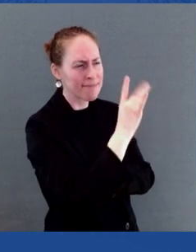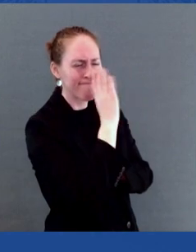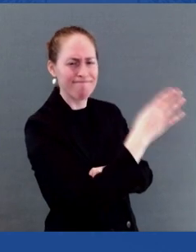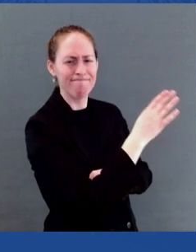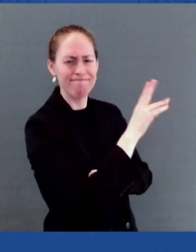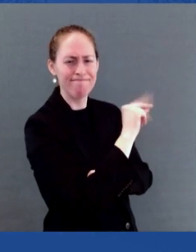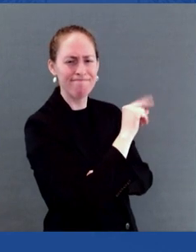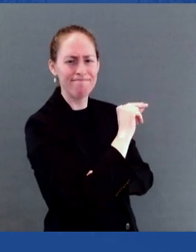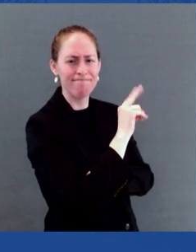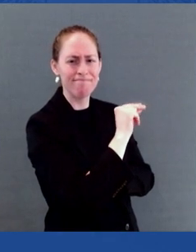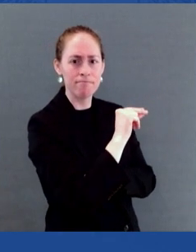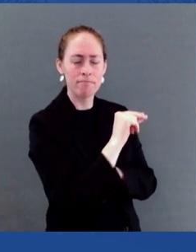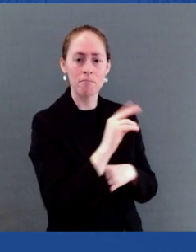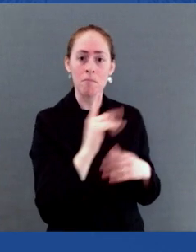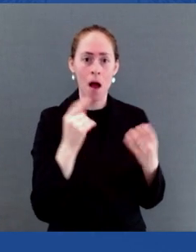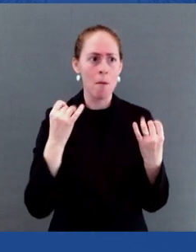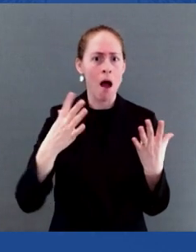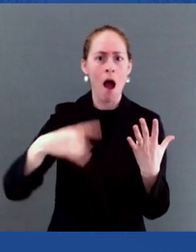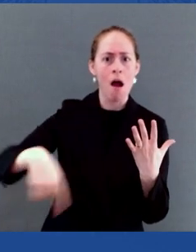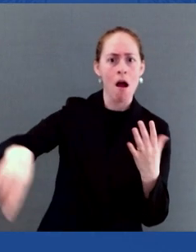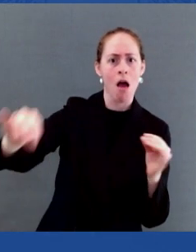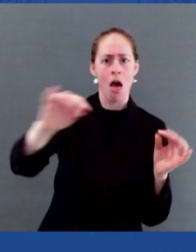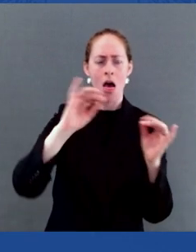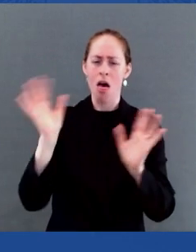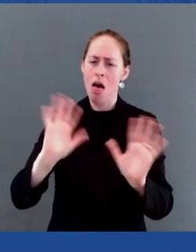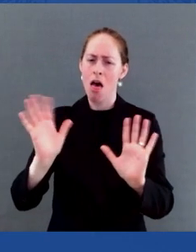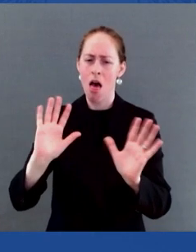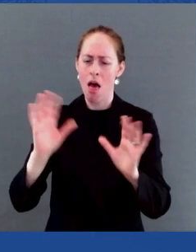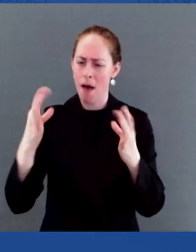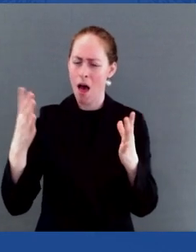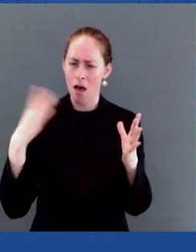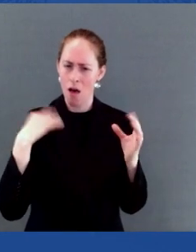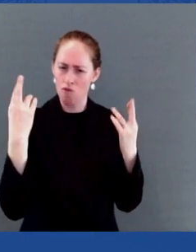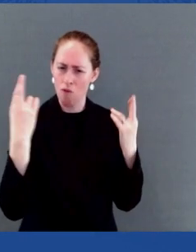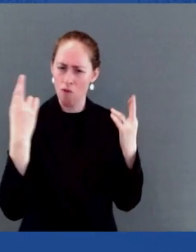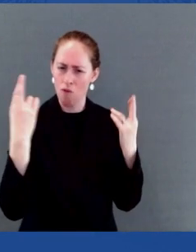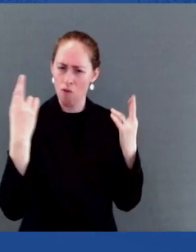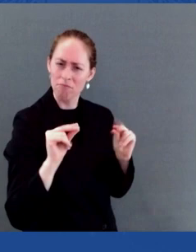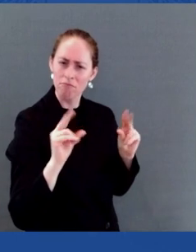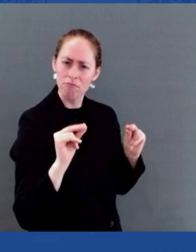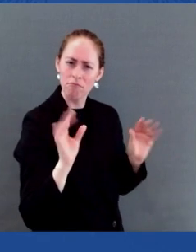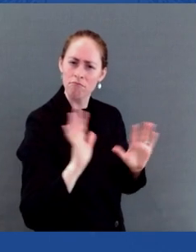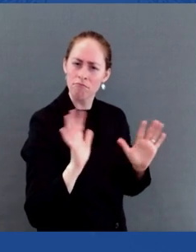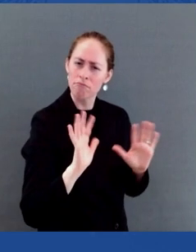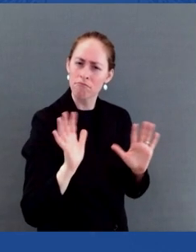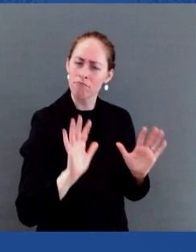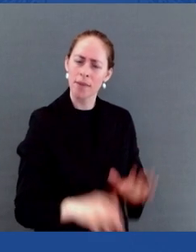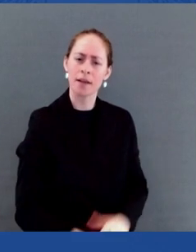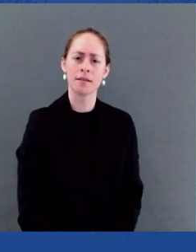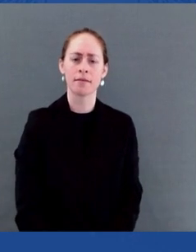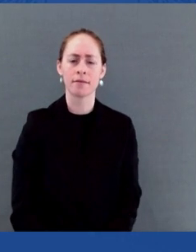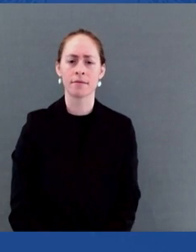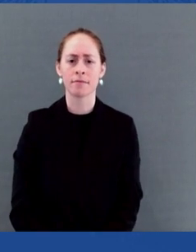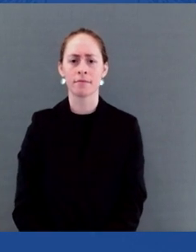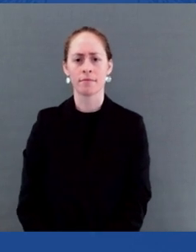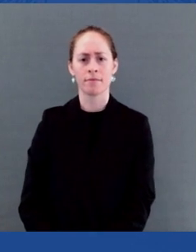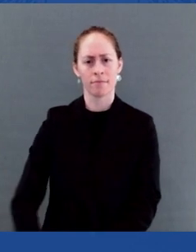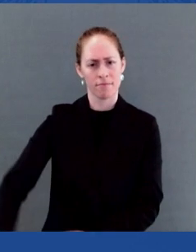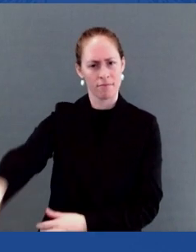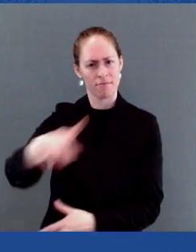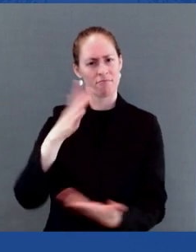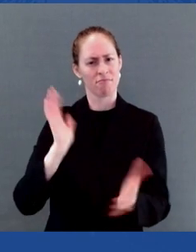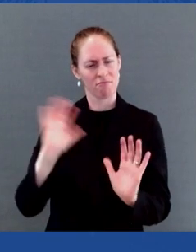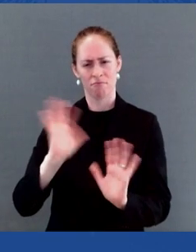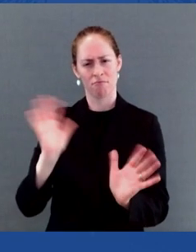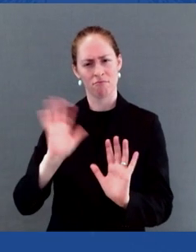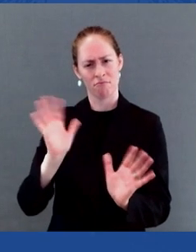you all demand it, demand to be treated with dignity and with equity. Those voices, those stories are invaluable